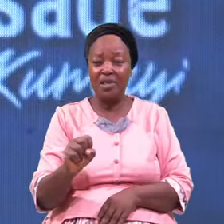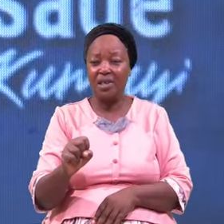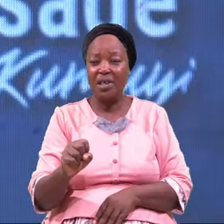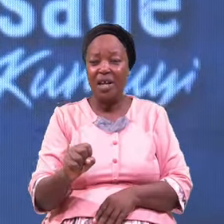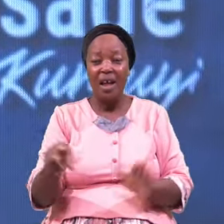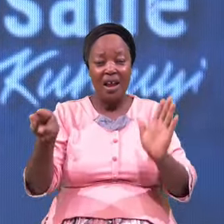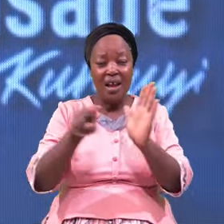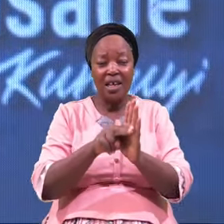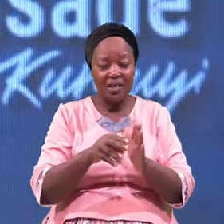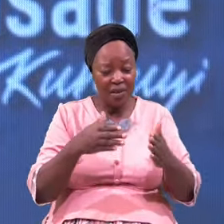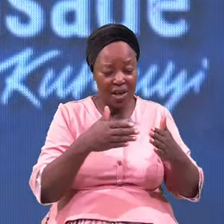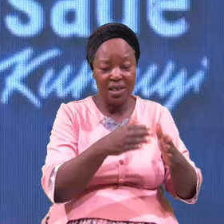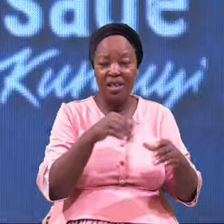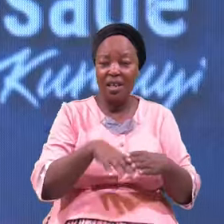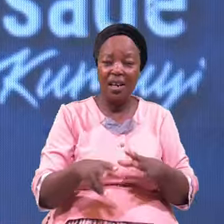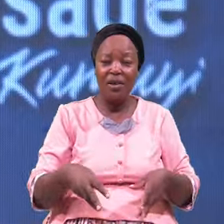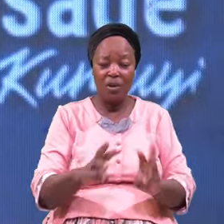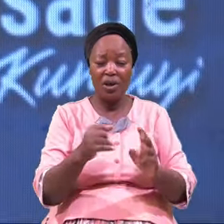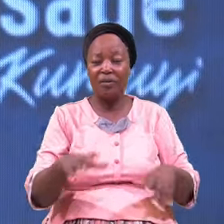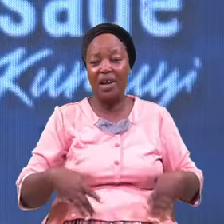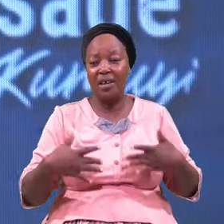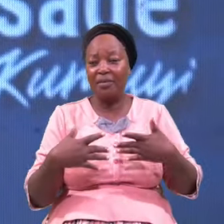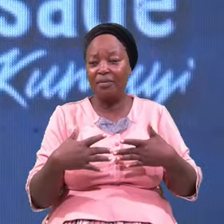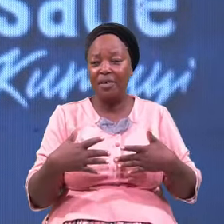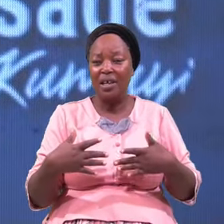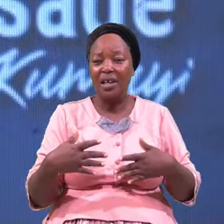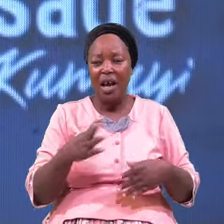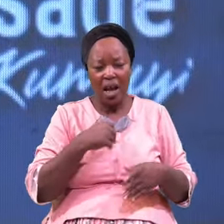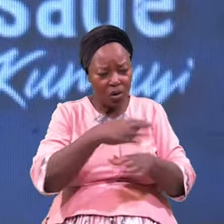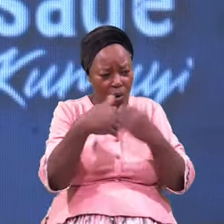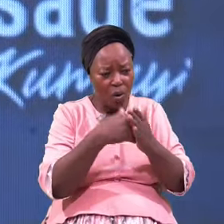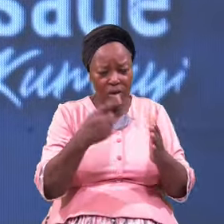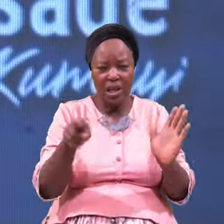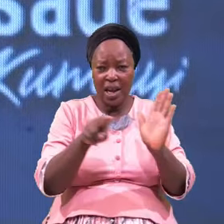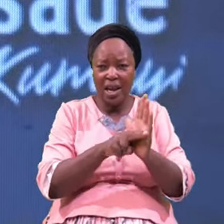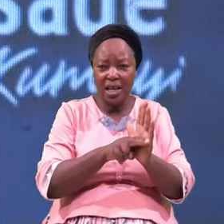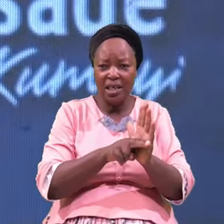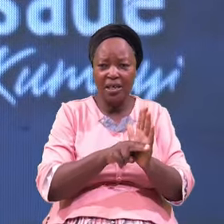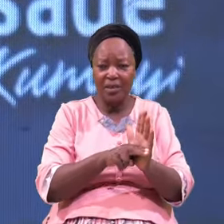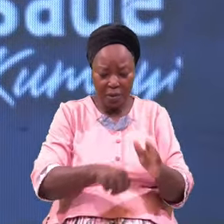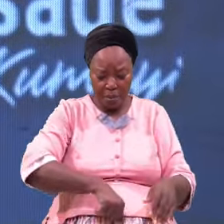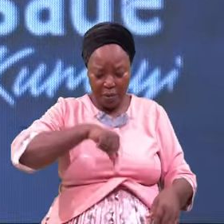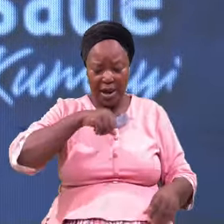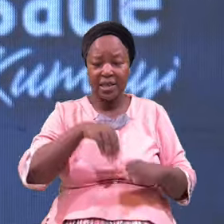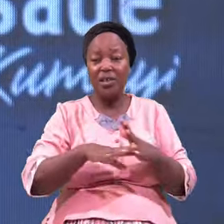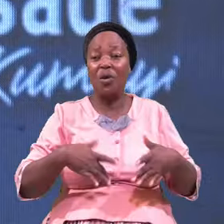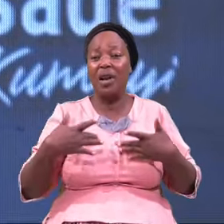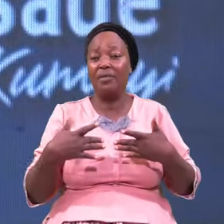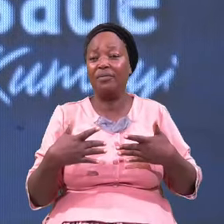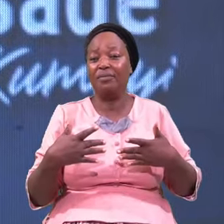Direction In Life And All The Negative Pride In Your Life And